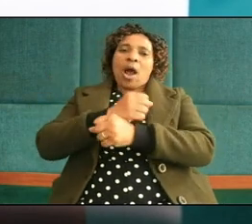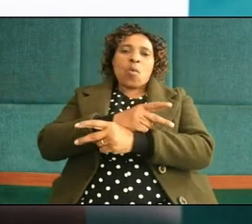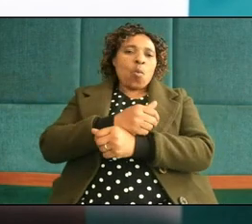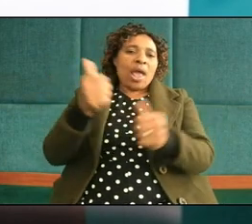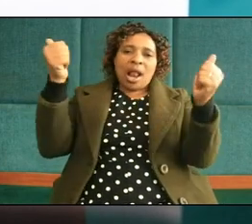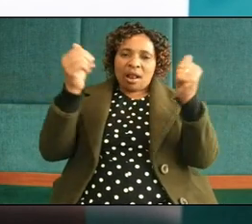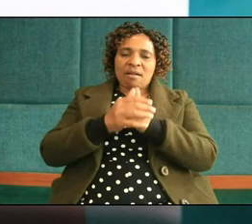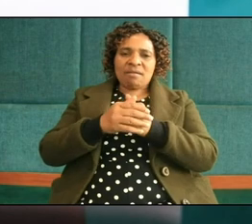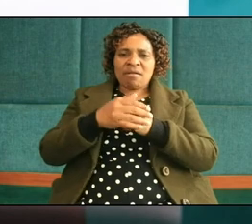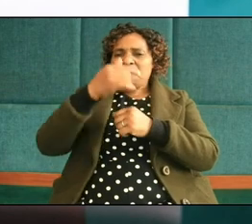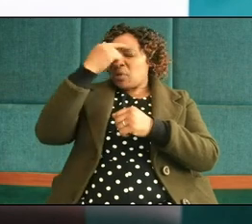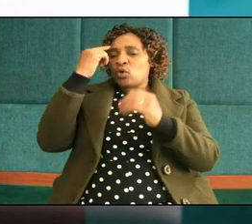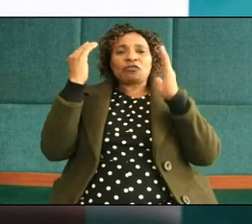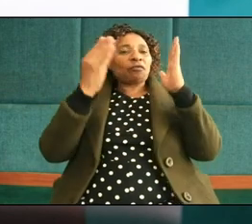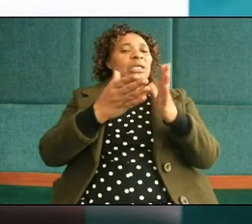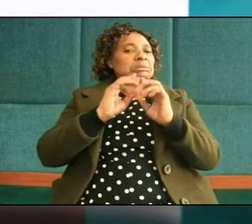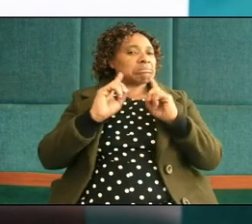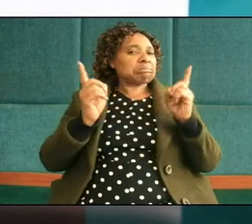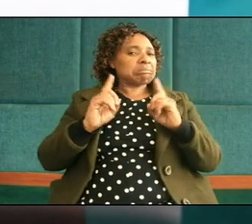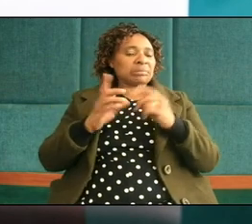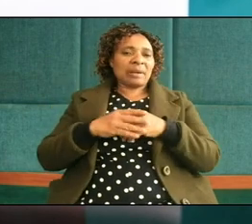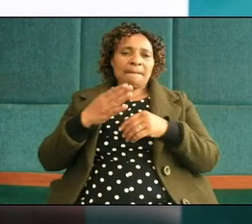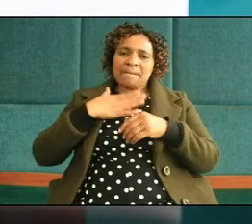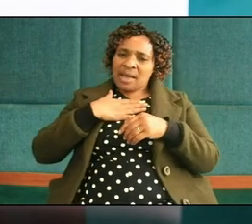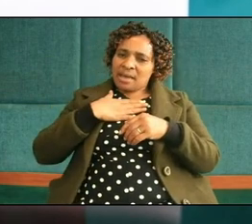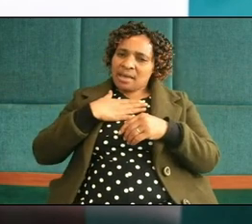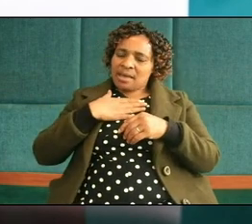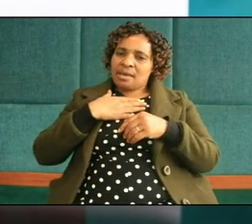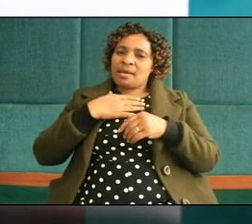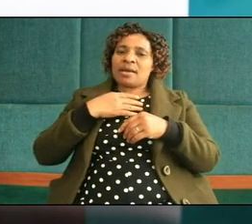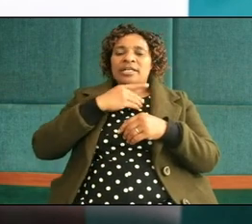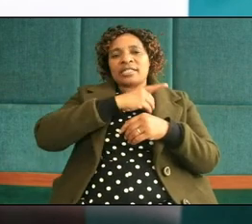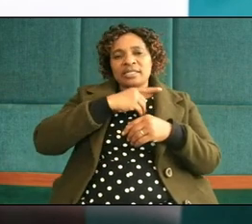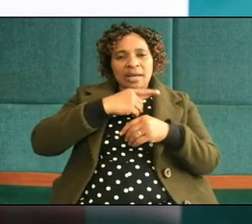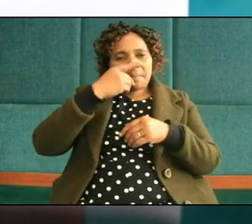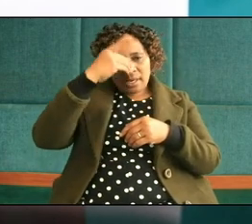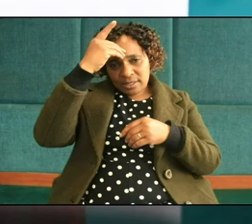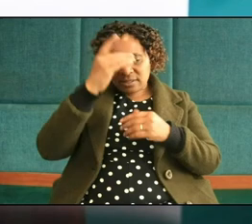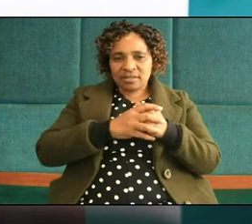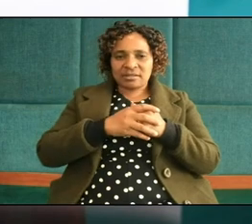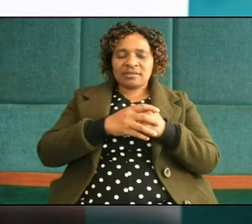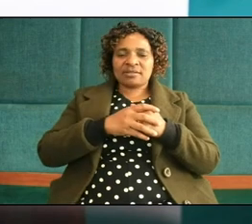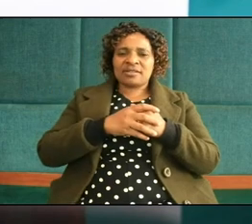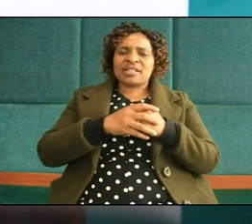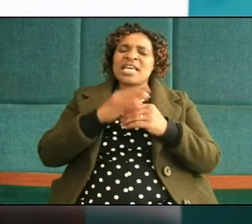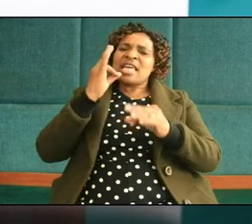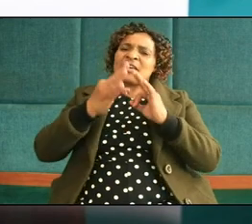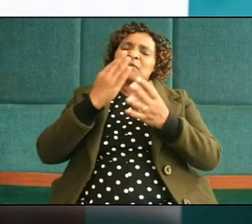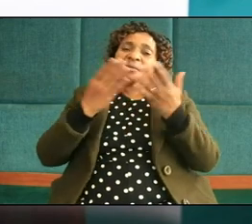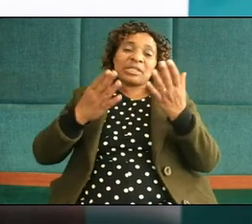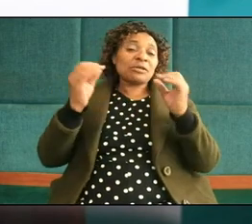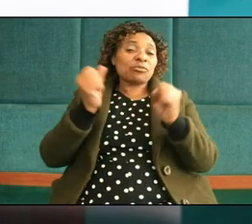because he is not focused my leaders parents the impact of something that we could